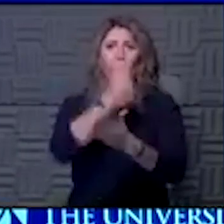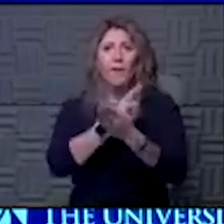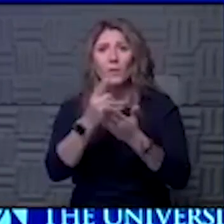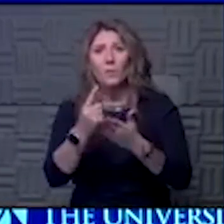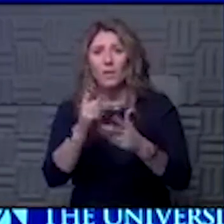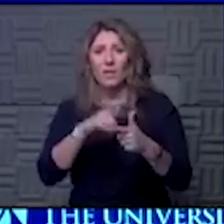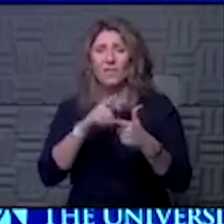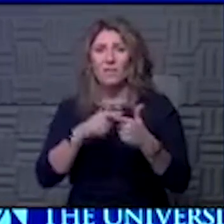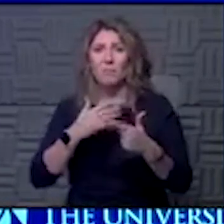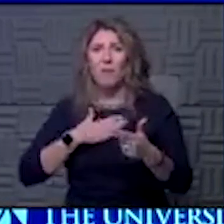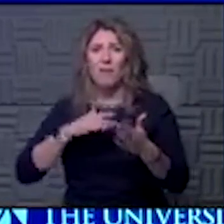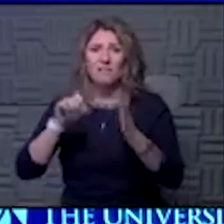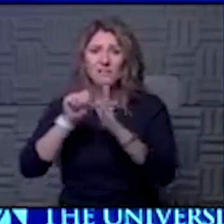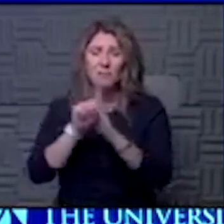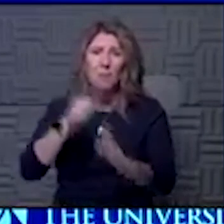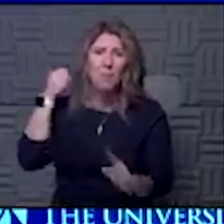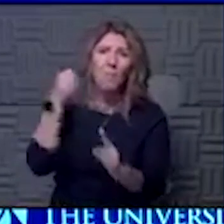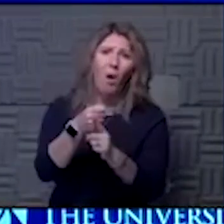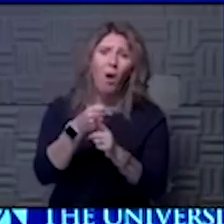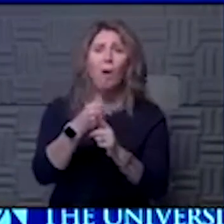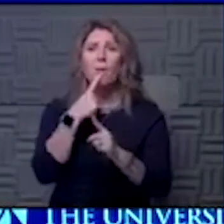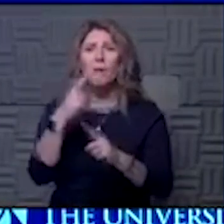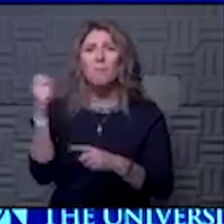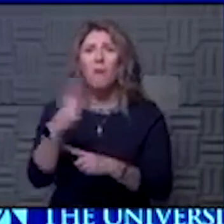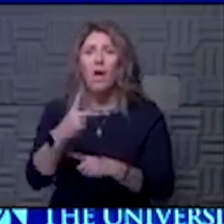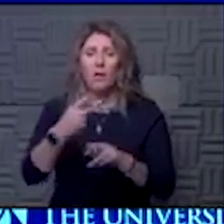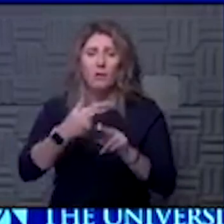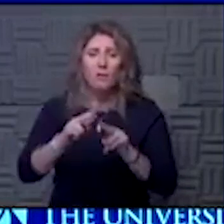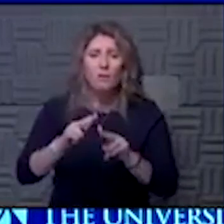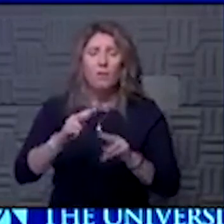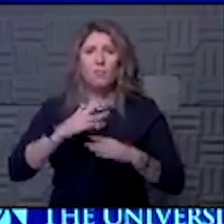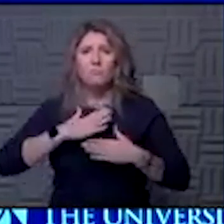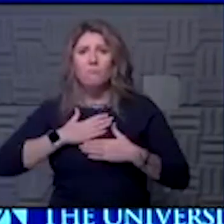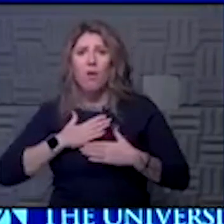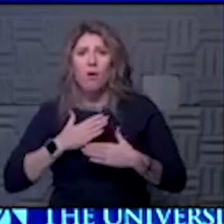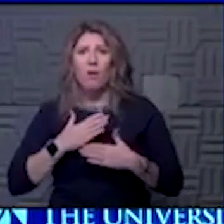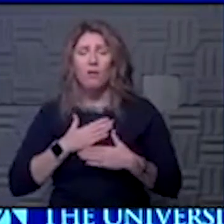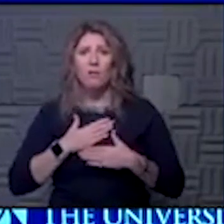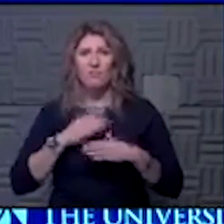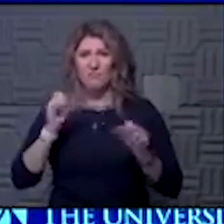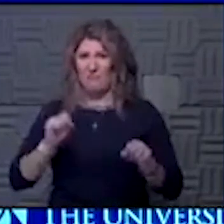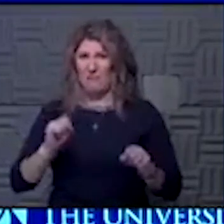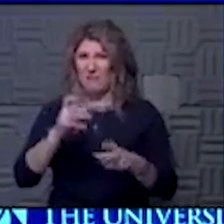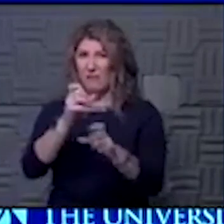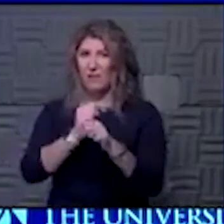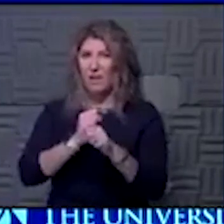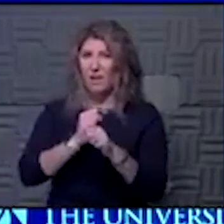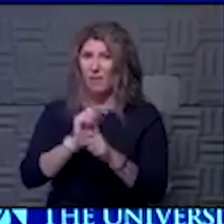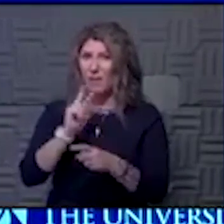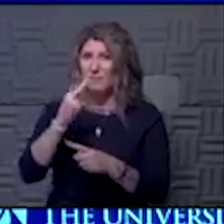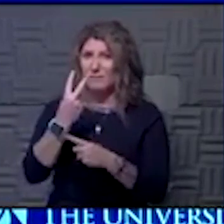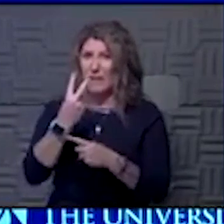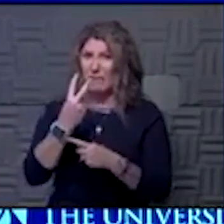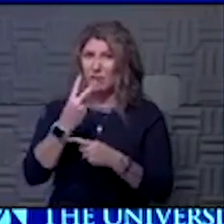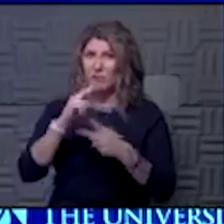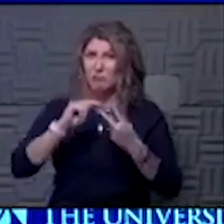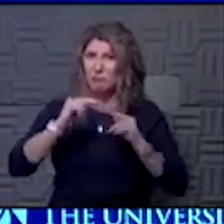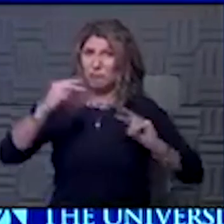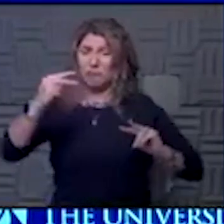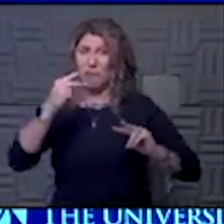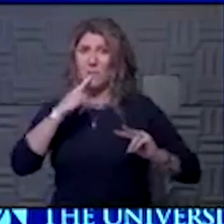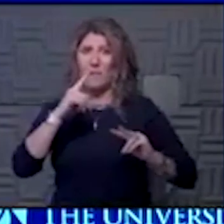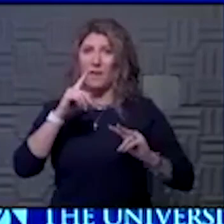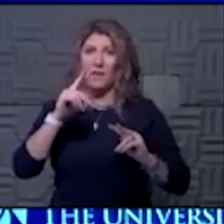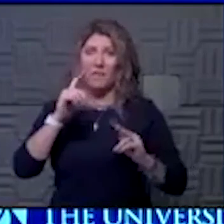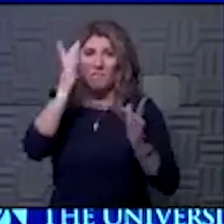my symptoms came back, shortness of breath. Could I have caught a second strain of the virus or